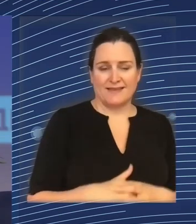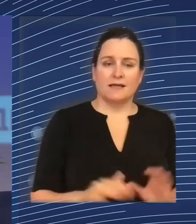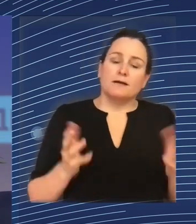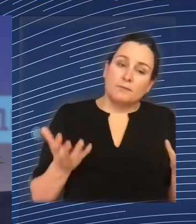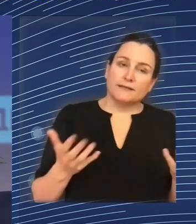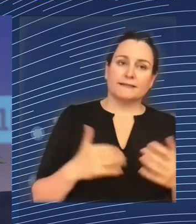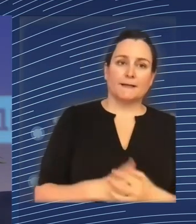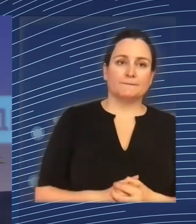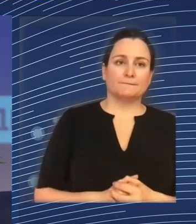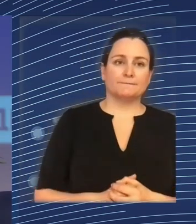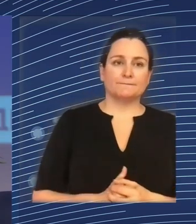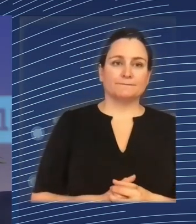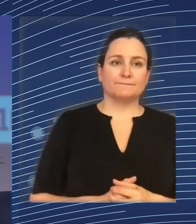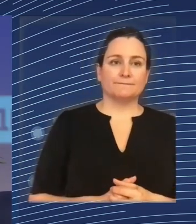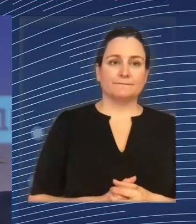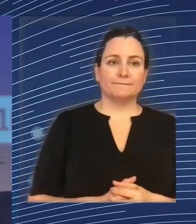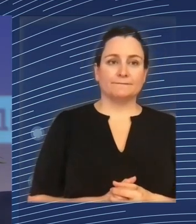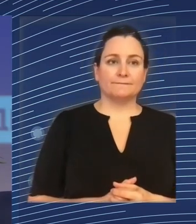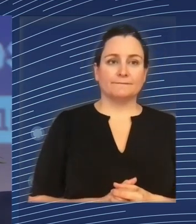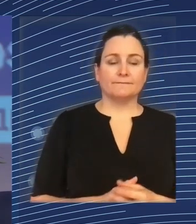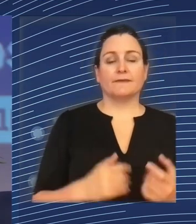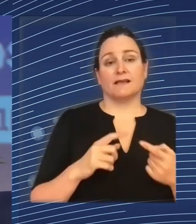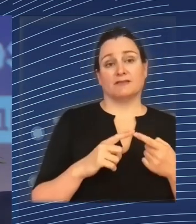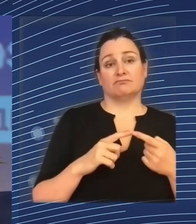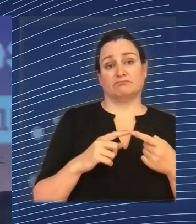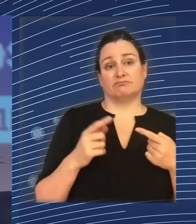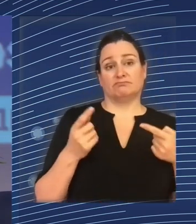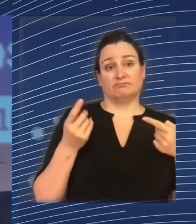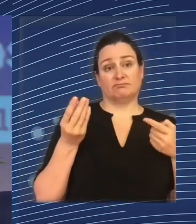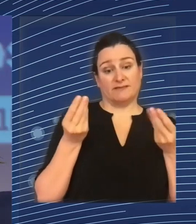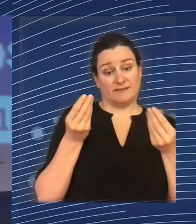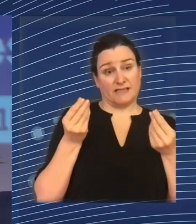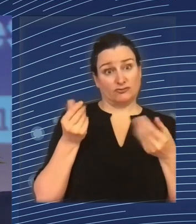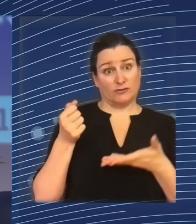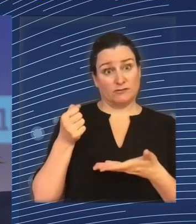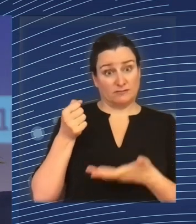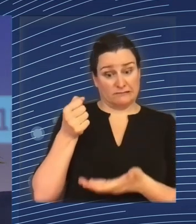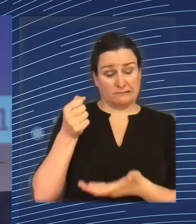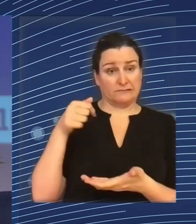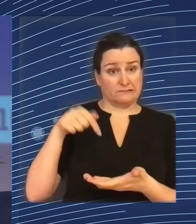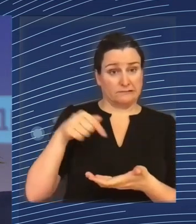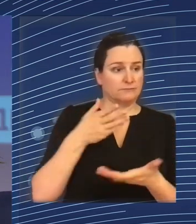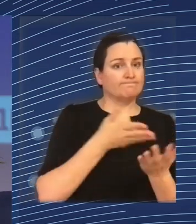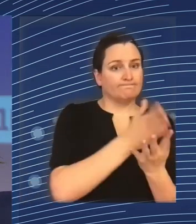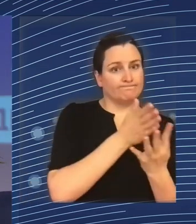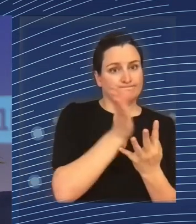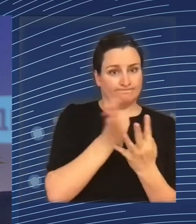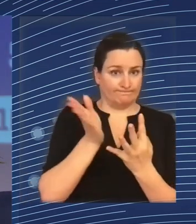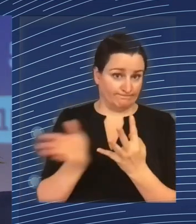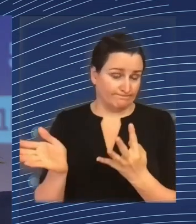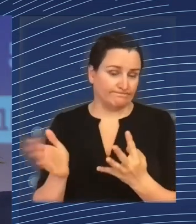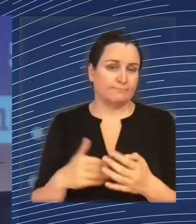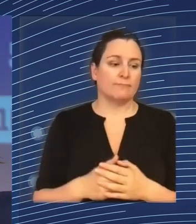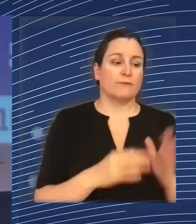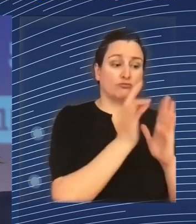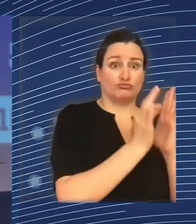wider use of financial instruments, because we have such an opportunity in the cohesion policy. And